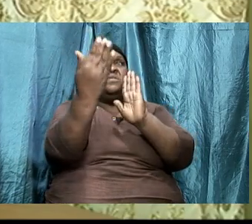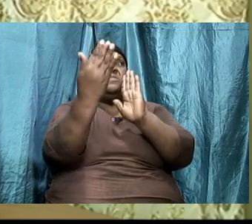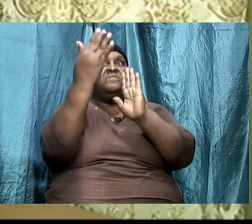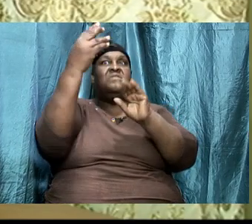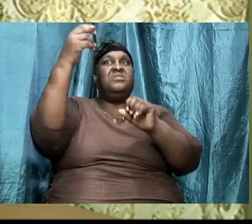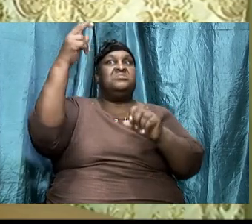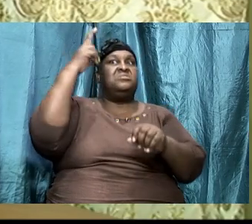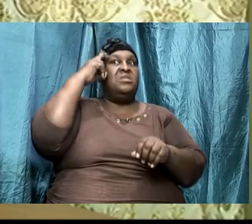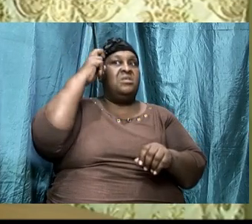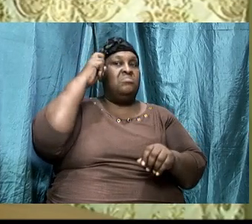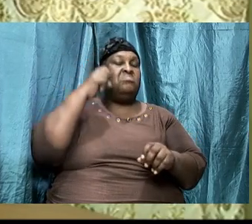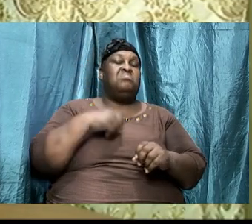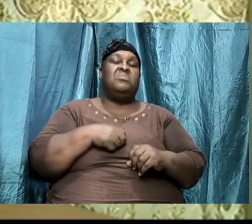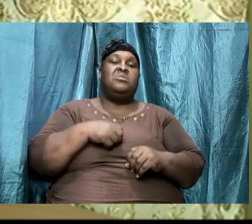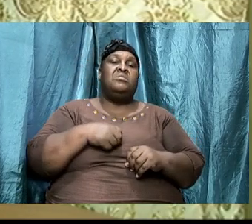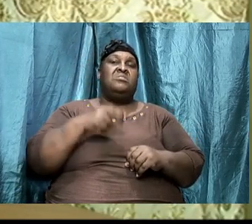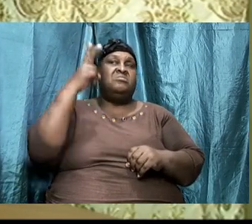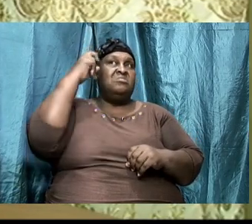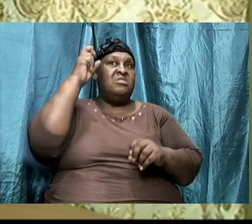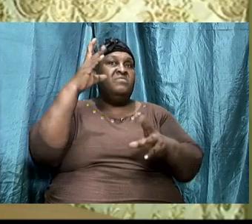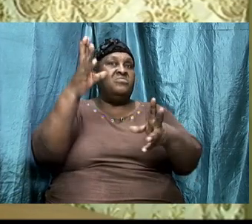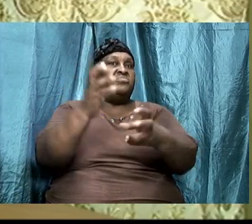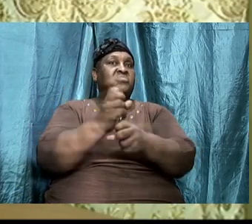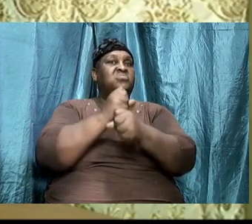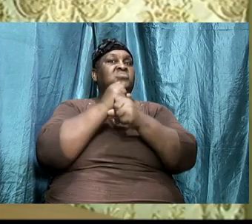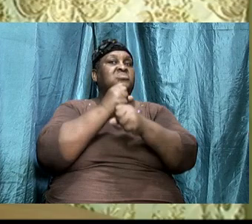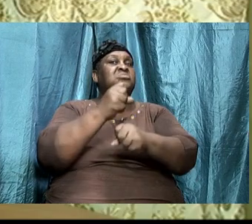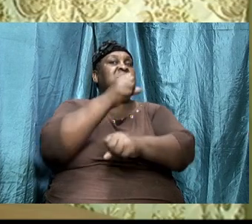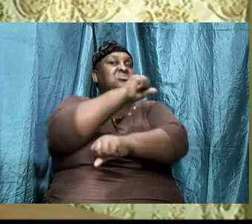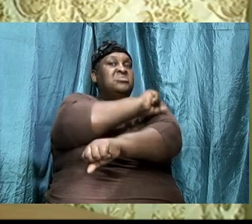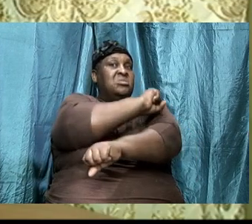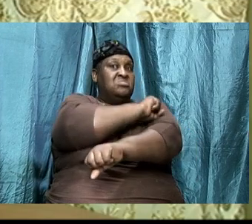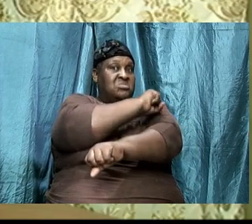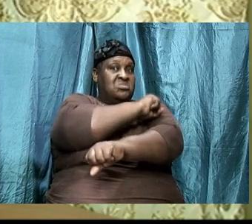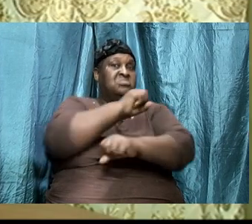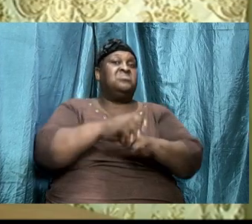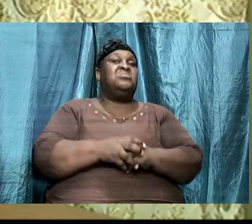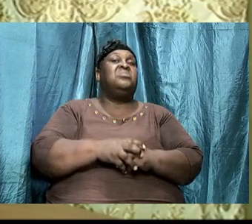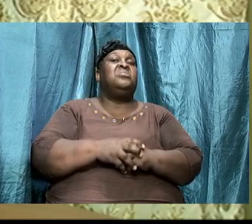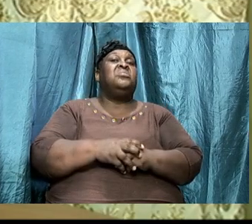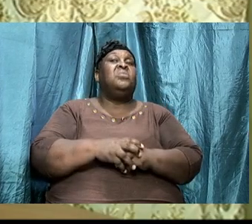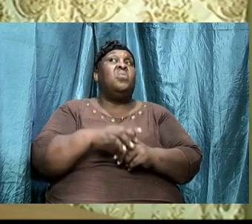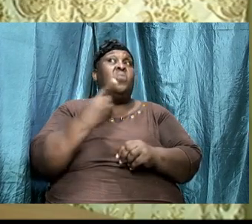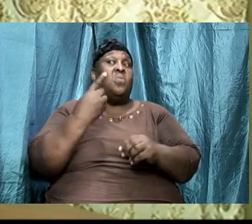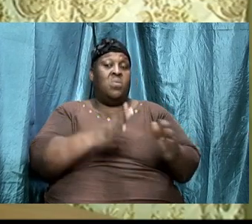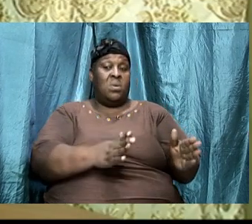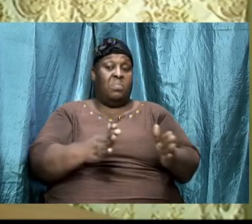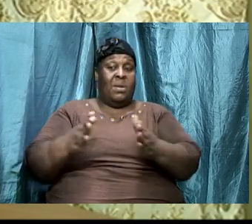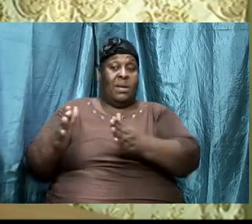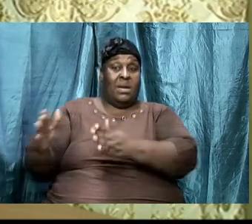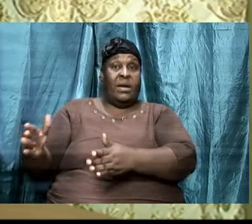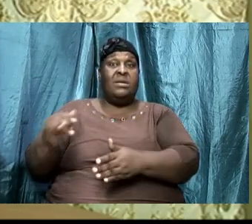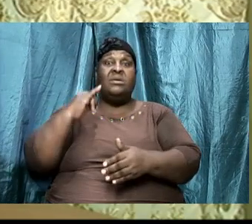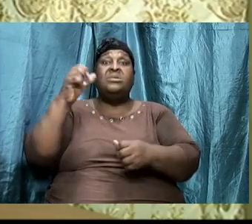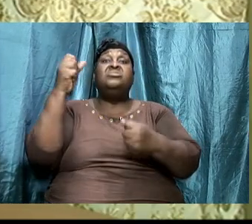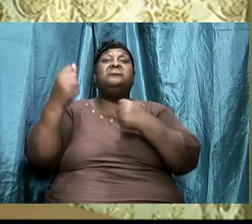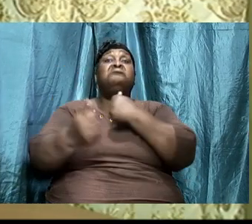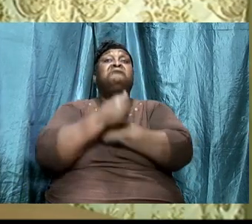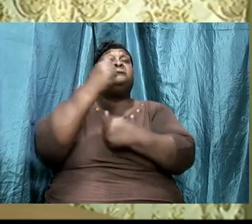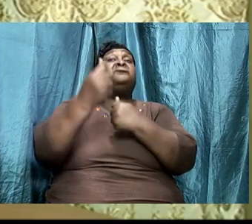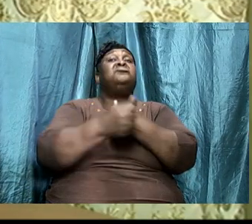enemy took him tell you about the adversary his only plan is to destroy